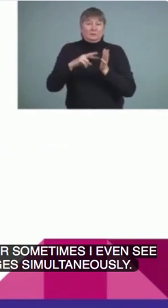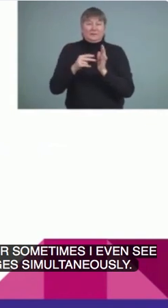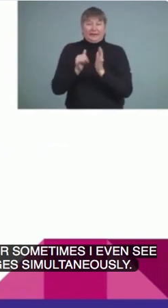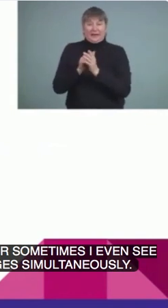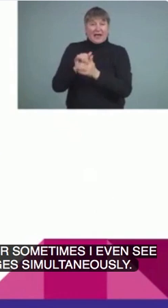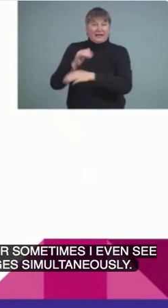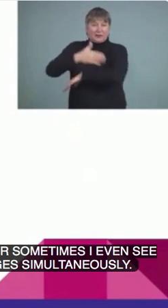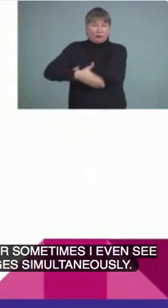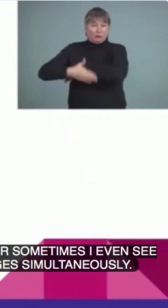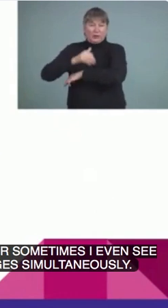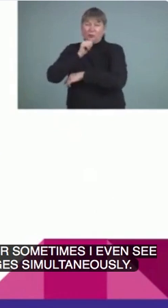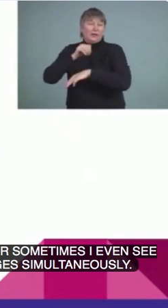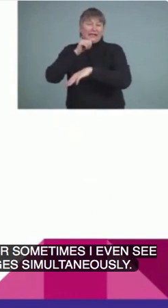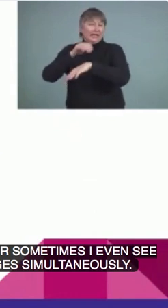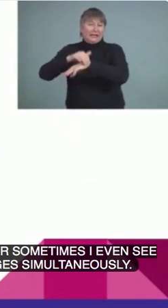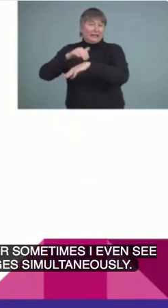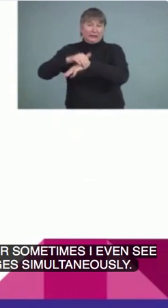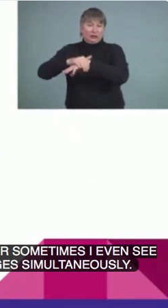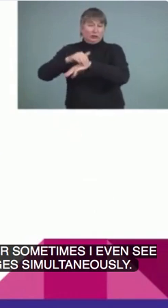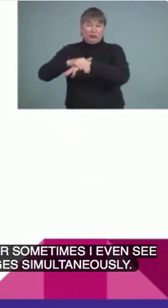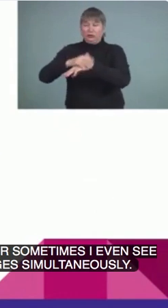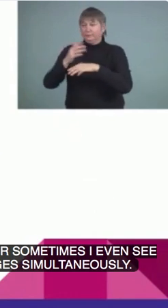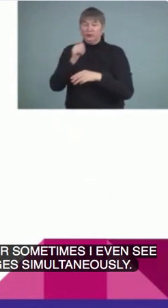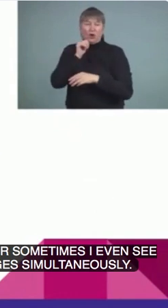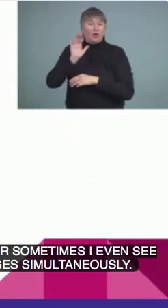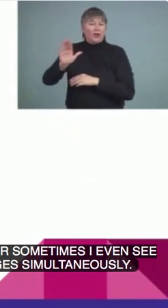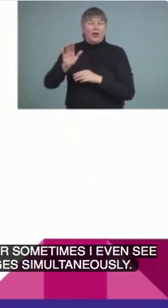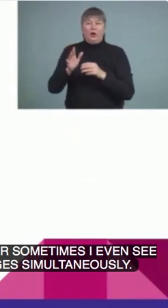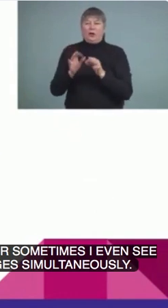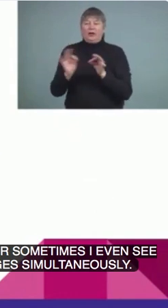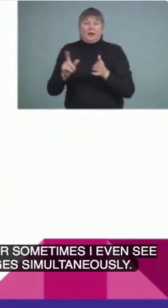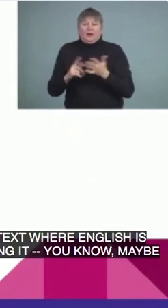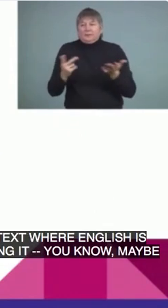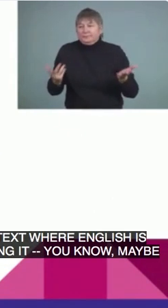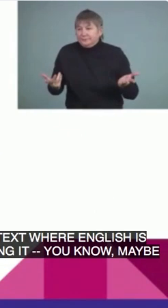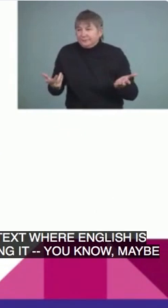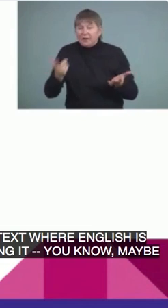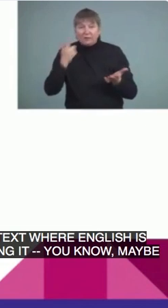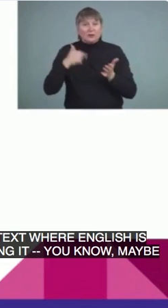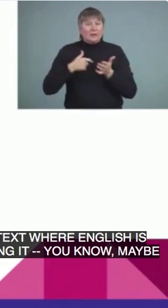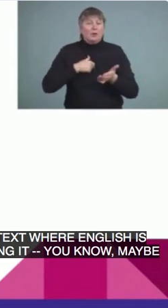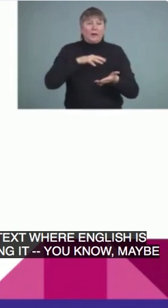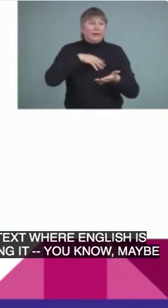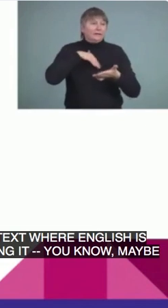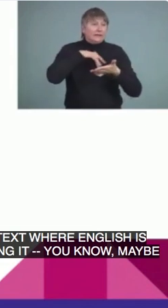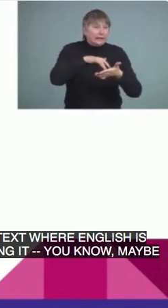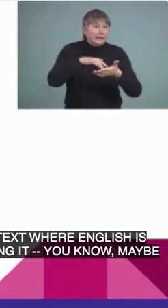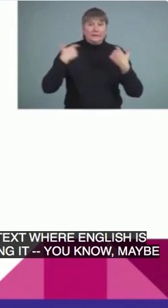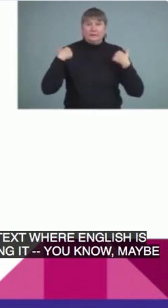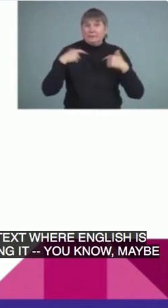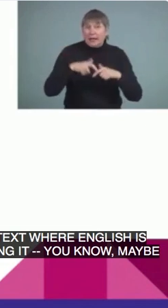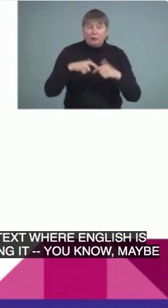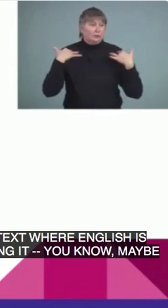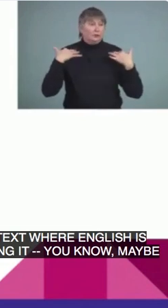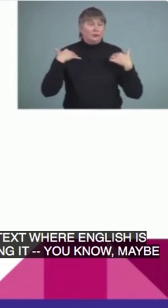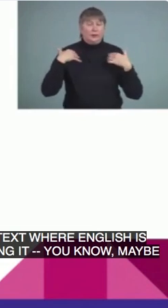land and you are taking it you know maybe like we would take like a Spanish or a German because we maybe are going to